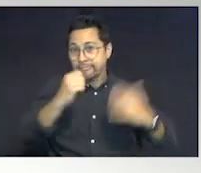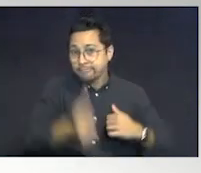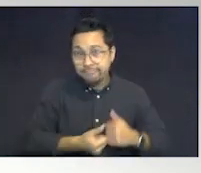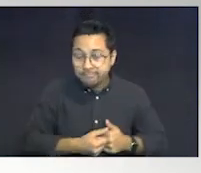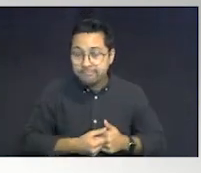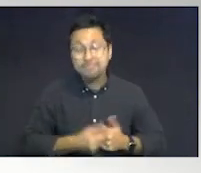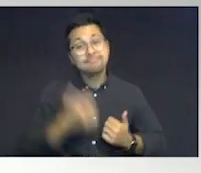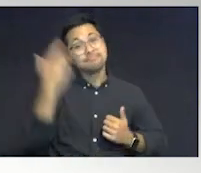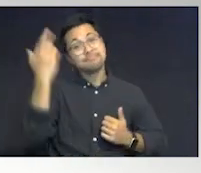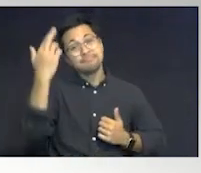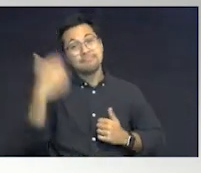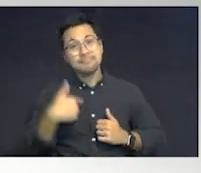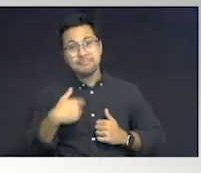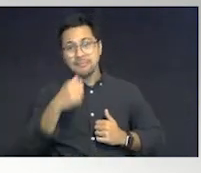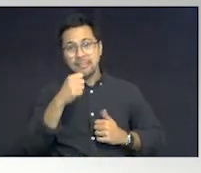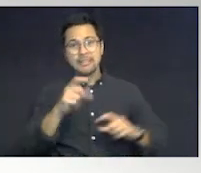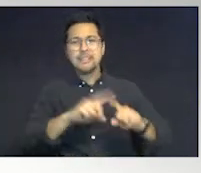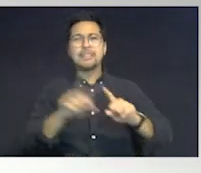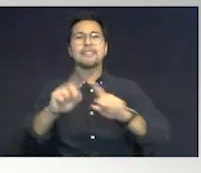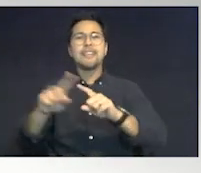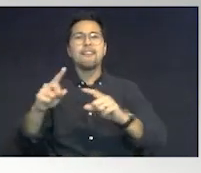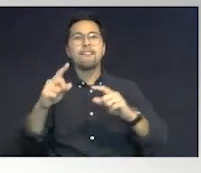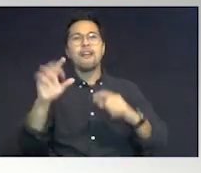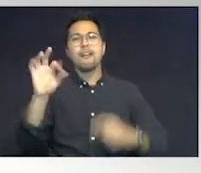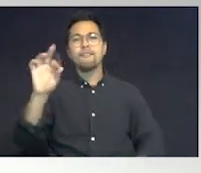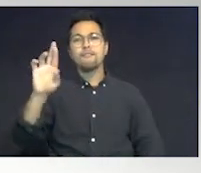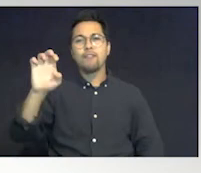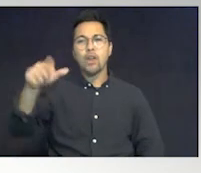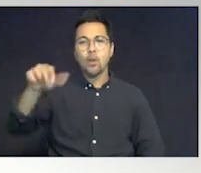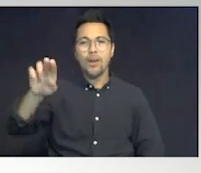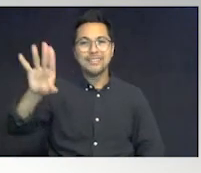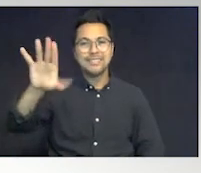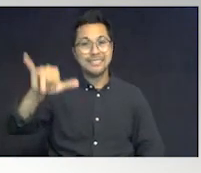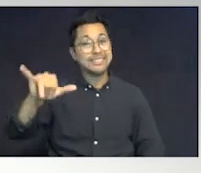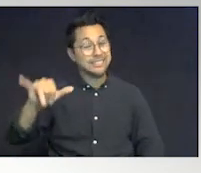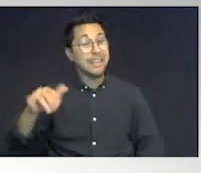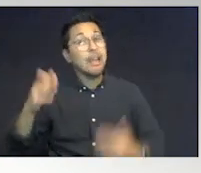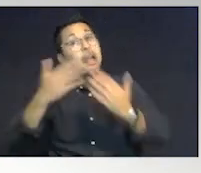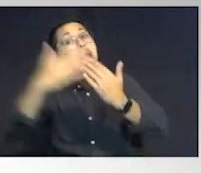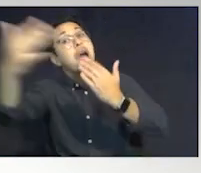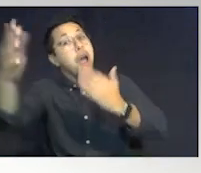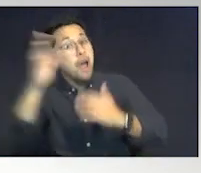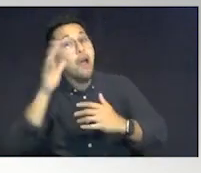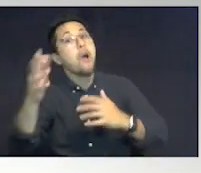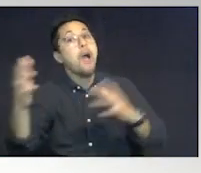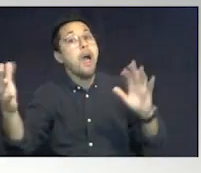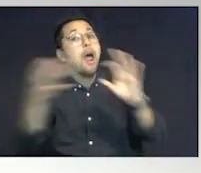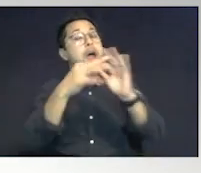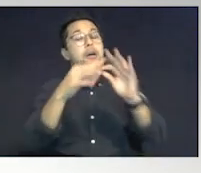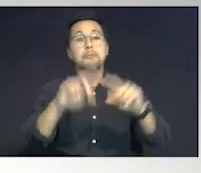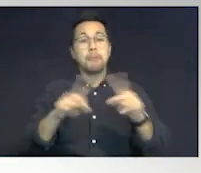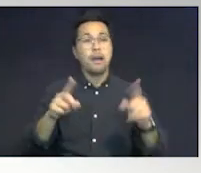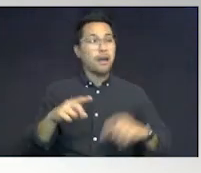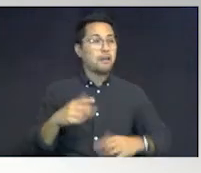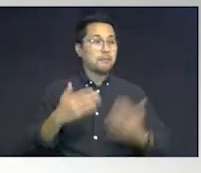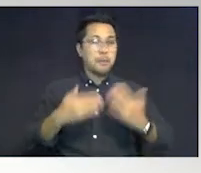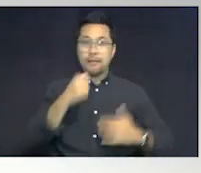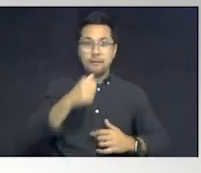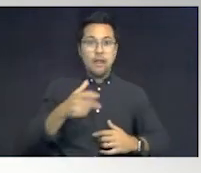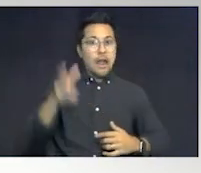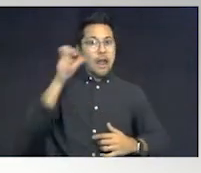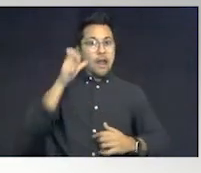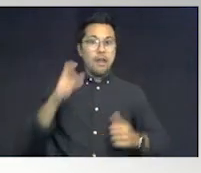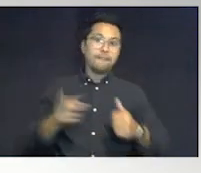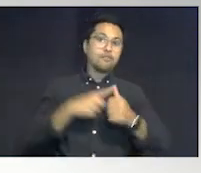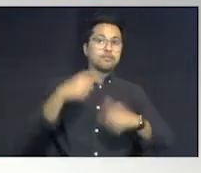Okay? Because some, they go different frequency. Eventually, we could patch it, but immediately, we may not even hear it if we're in a different frequency.